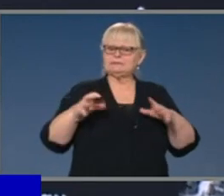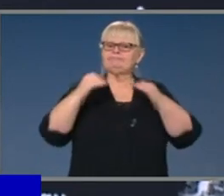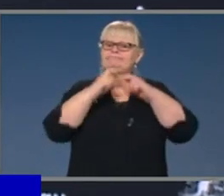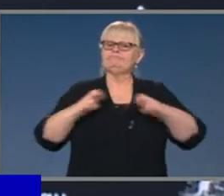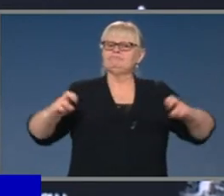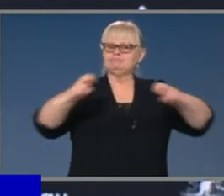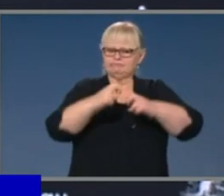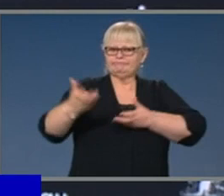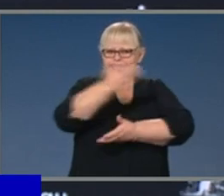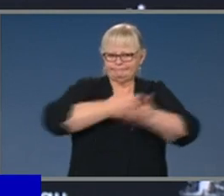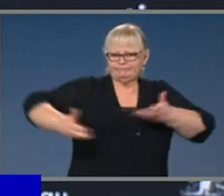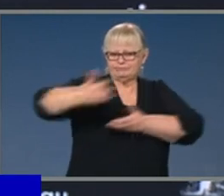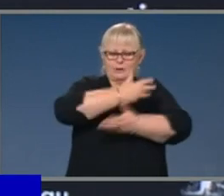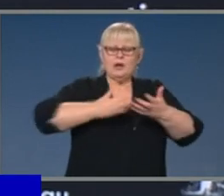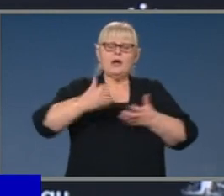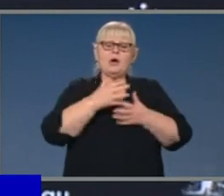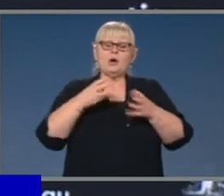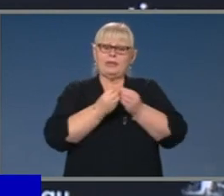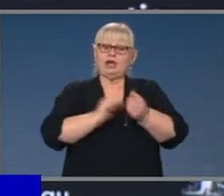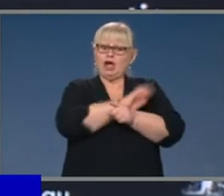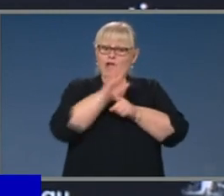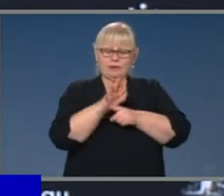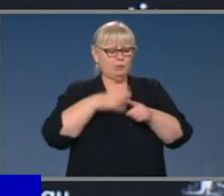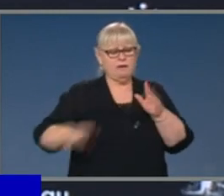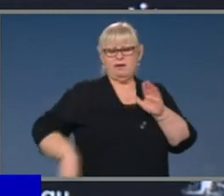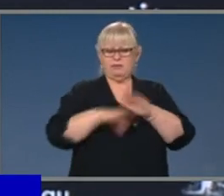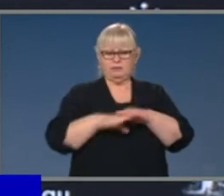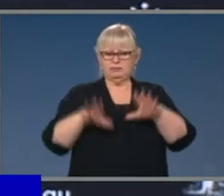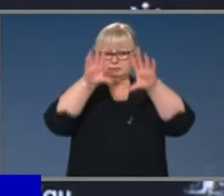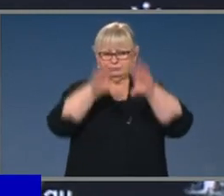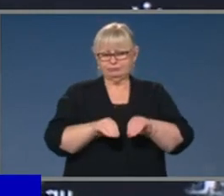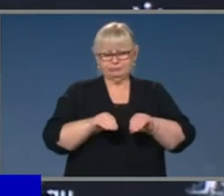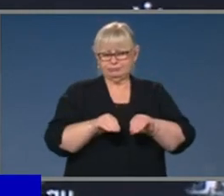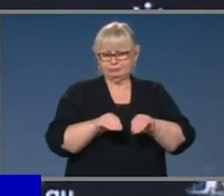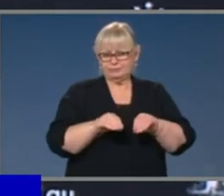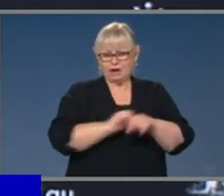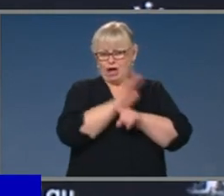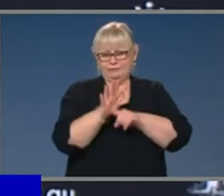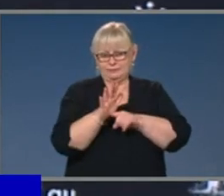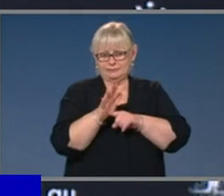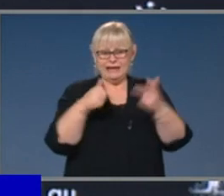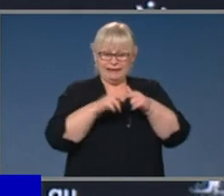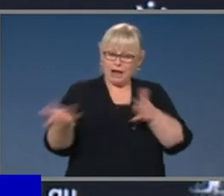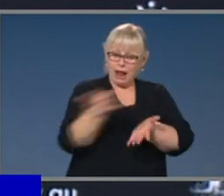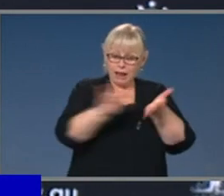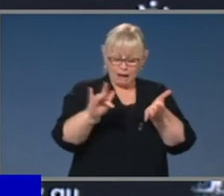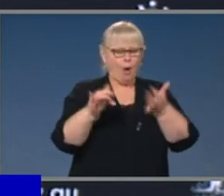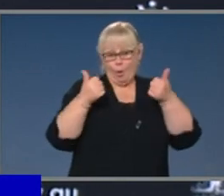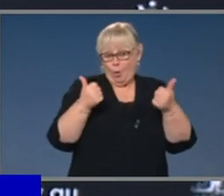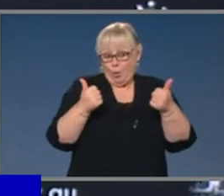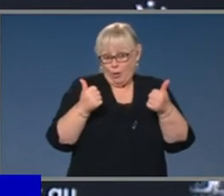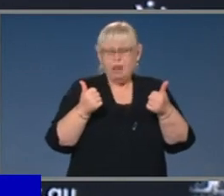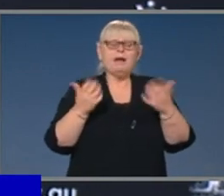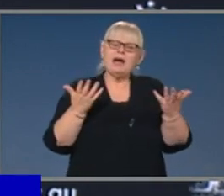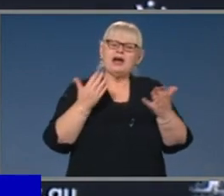of suppression. If we are able to achieve elimination or eradication as a by-product, then that's well and good. But we are